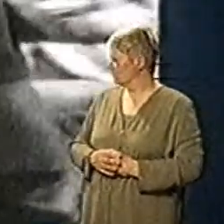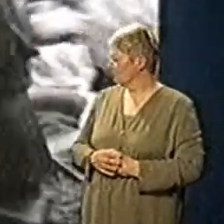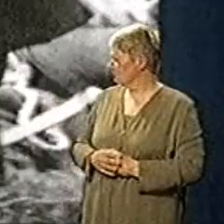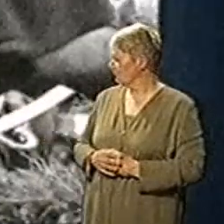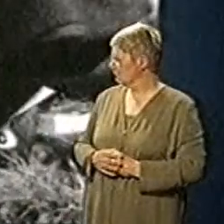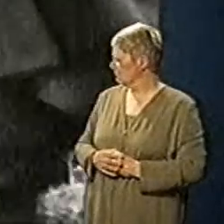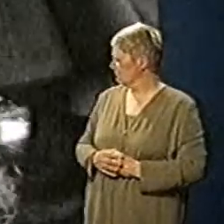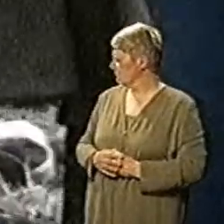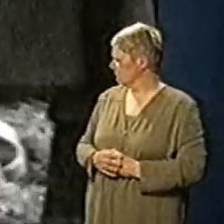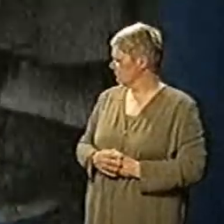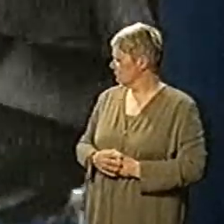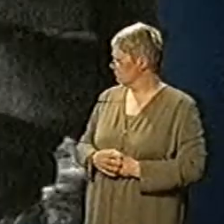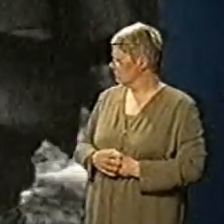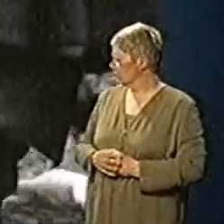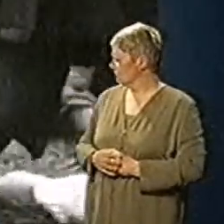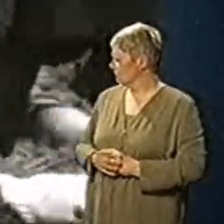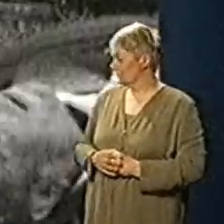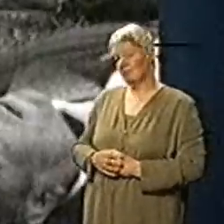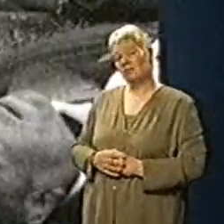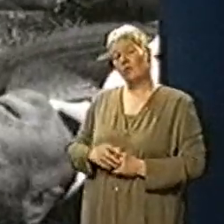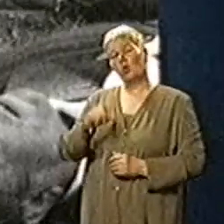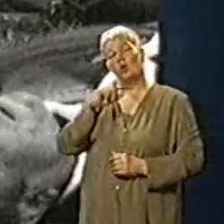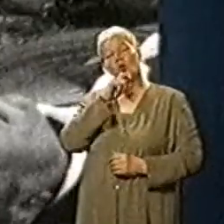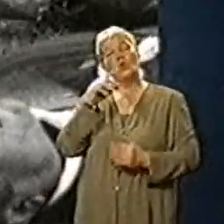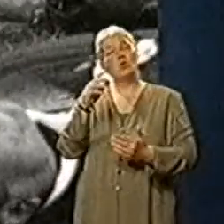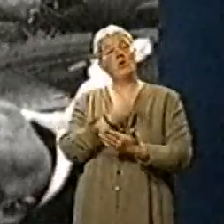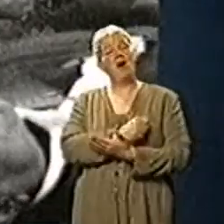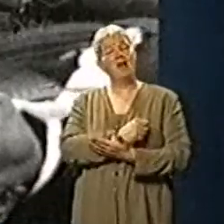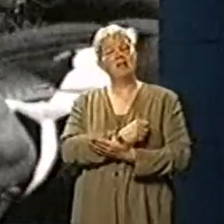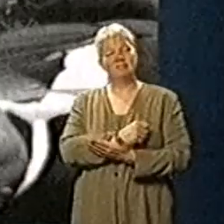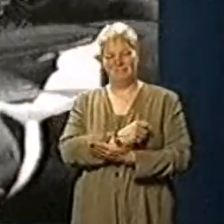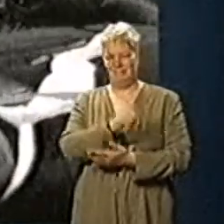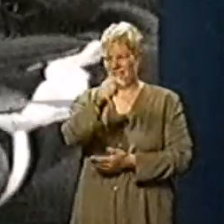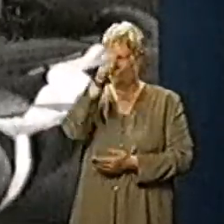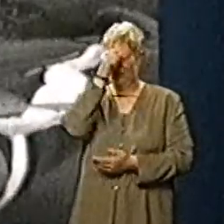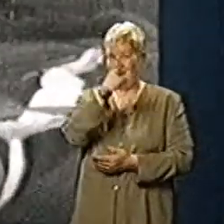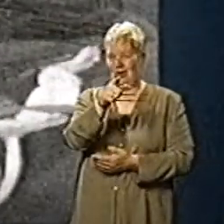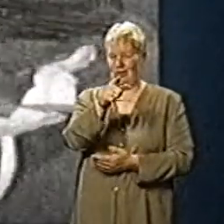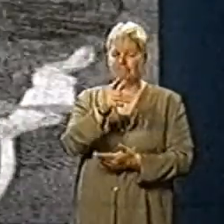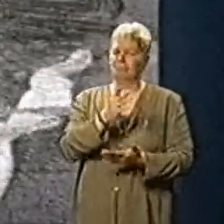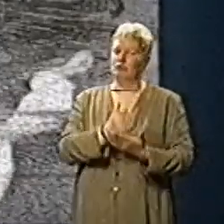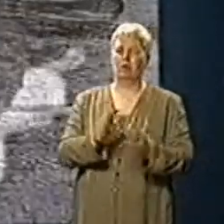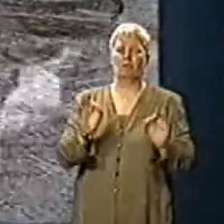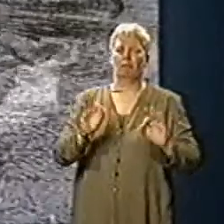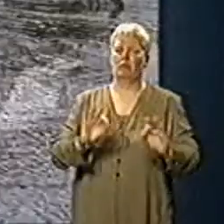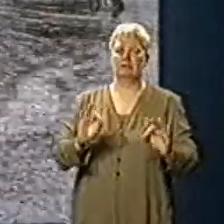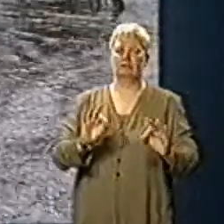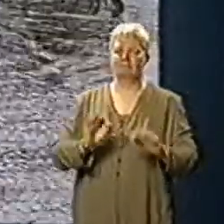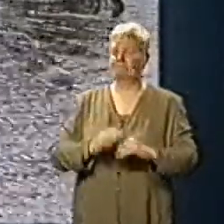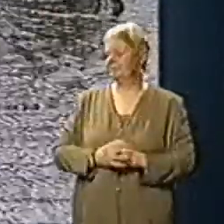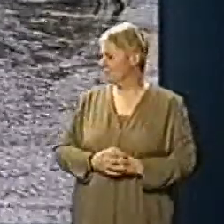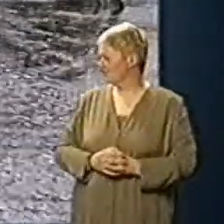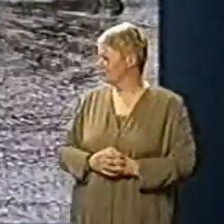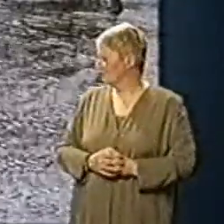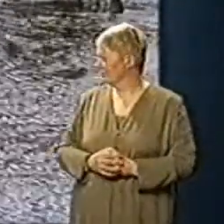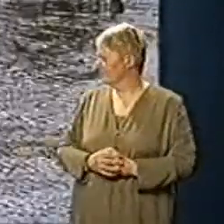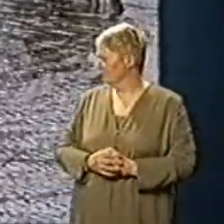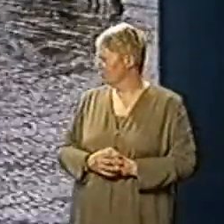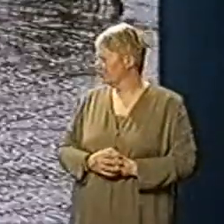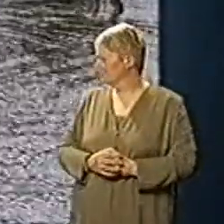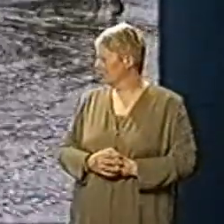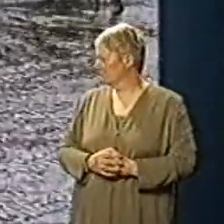No prizes for guessing who won. Nobody. a machine. Dutch